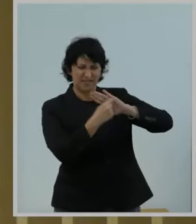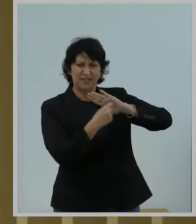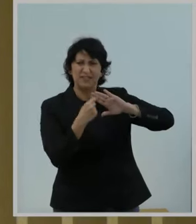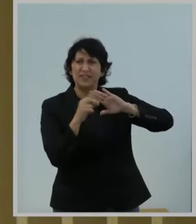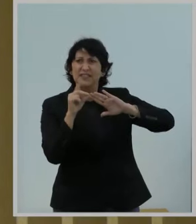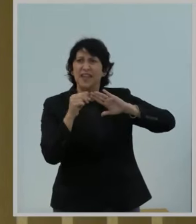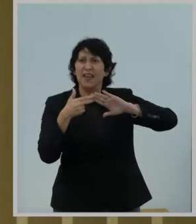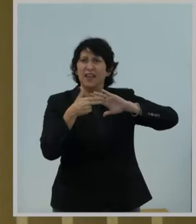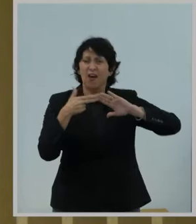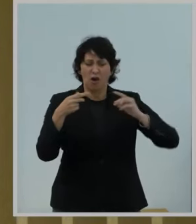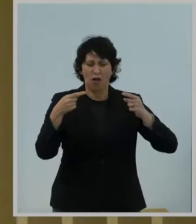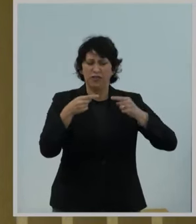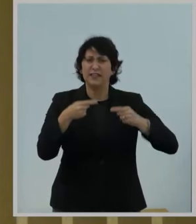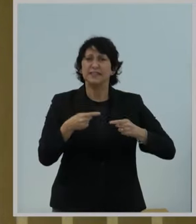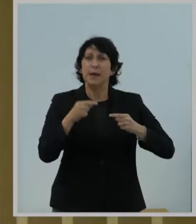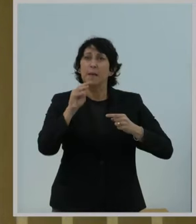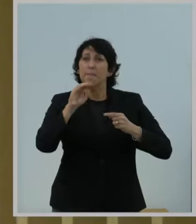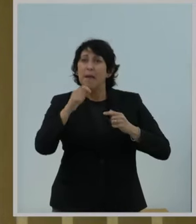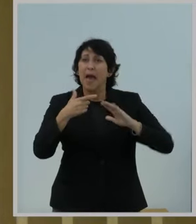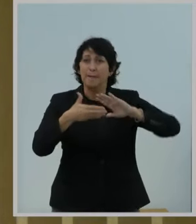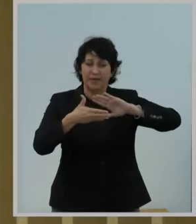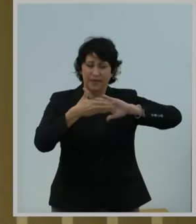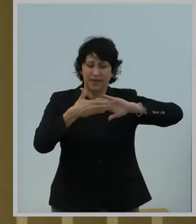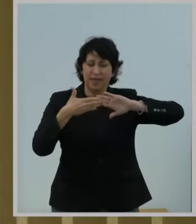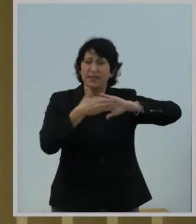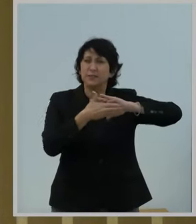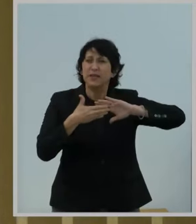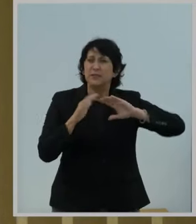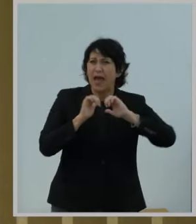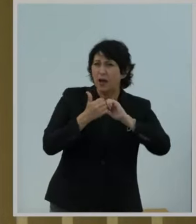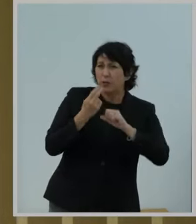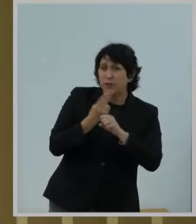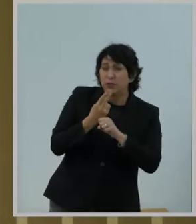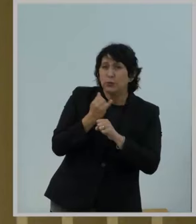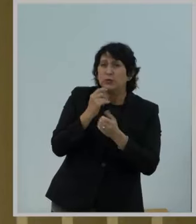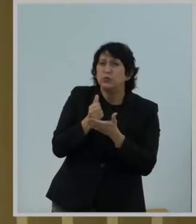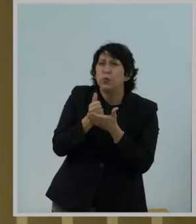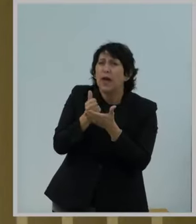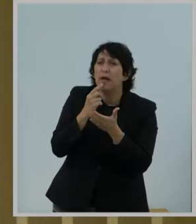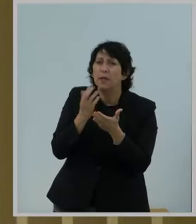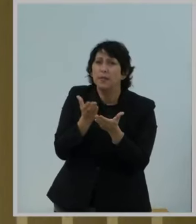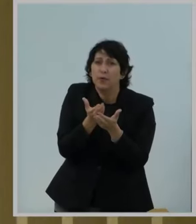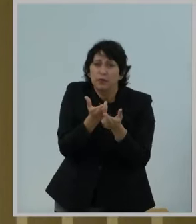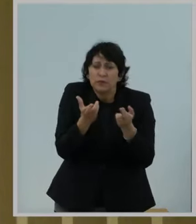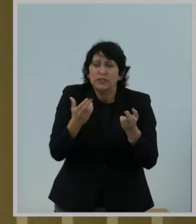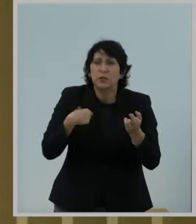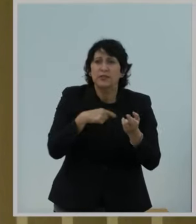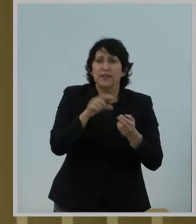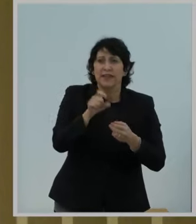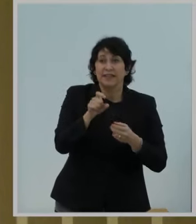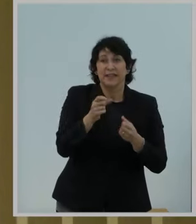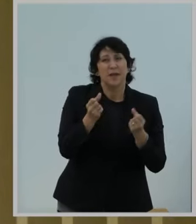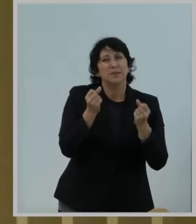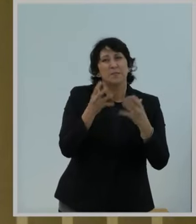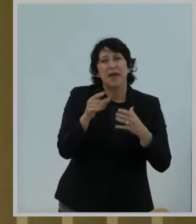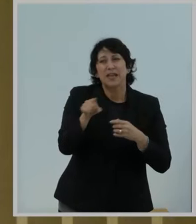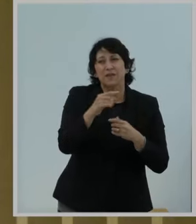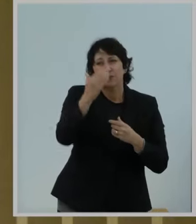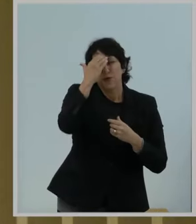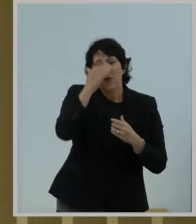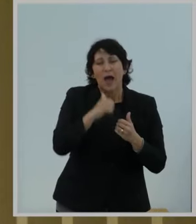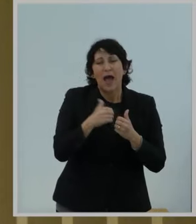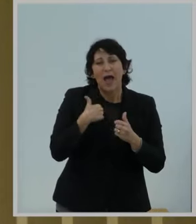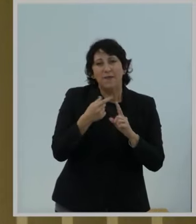use it, here at the FCC to reach unconnected communities where they are and provide them the resources that they need. As many of you know, I come from